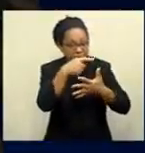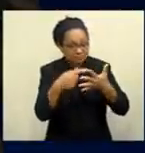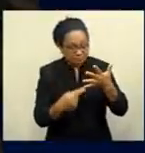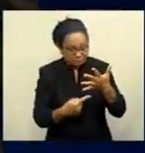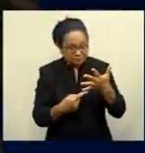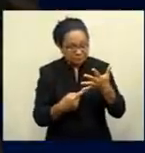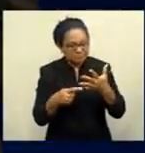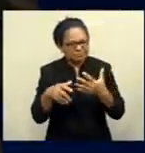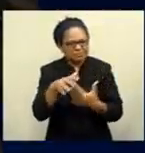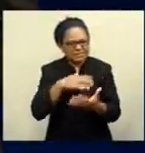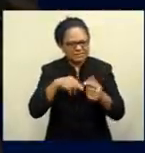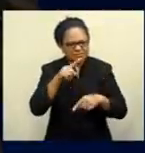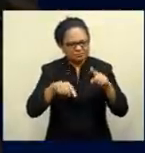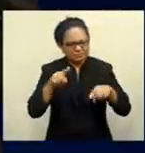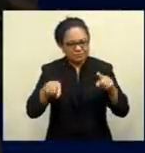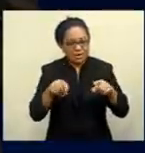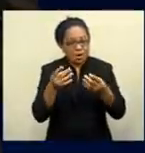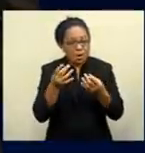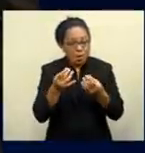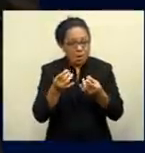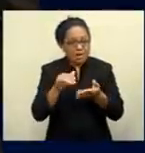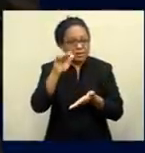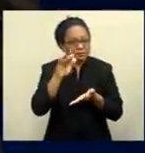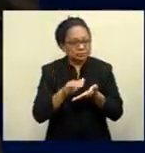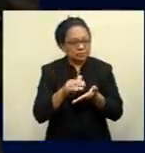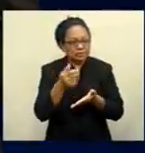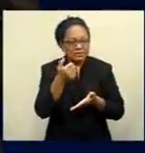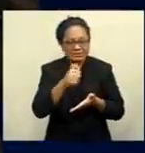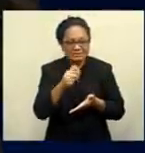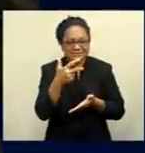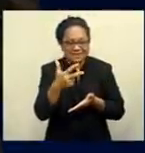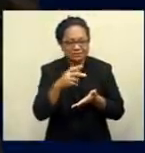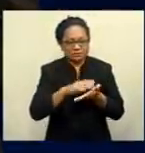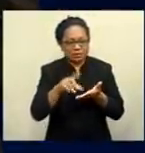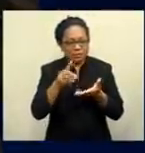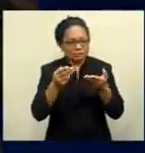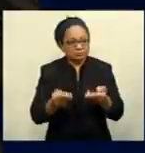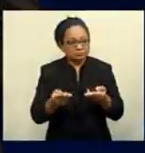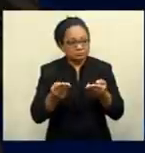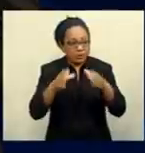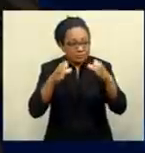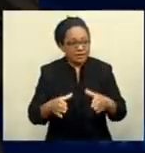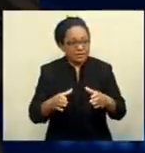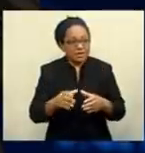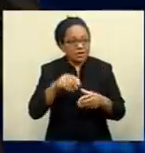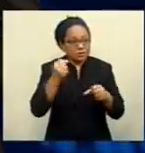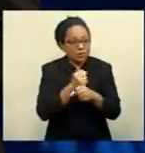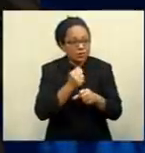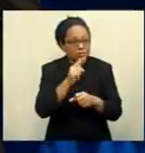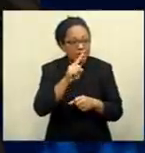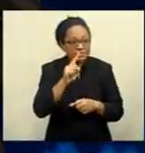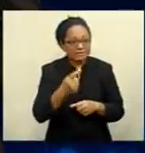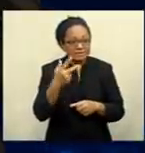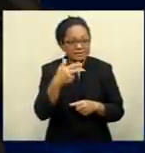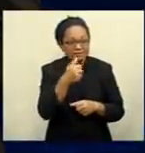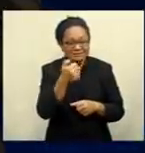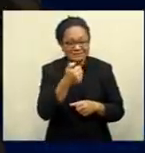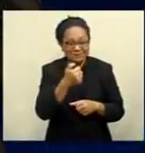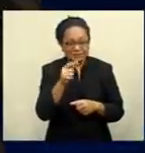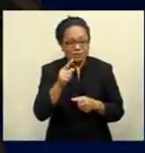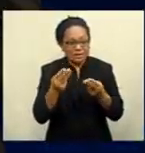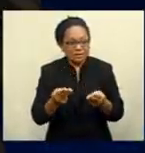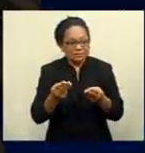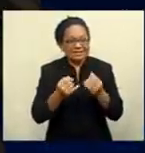were mixed. Crude oil dropped to close at $68 a barrel. Gold rose to $1,816 per ounce.